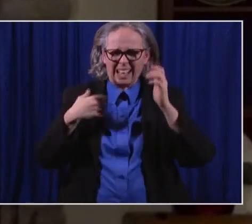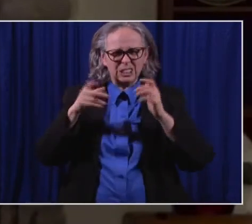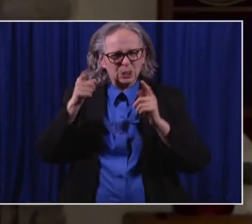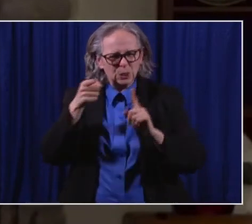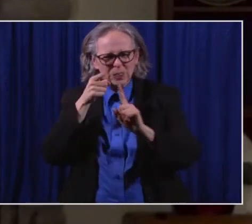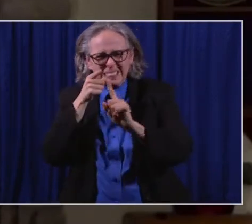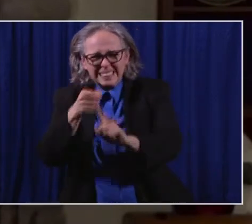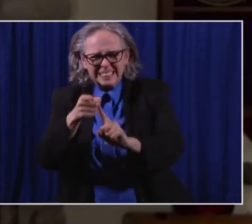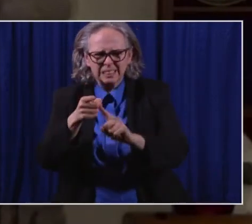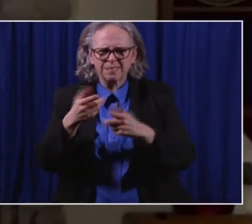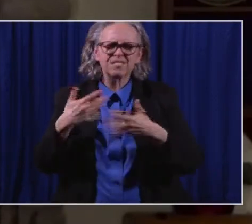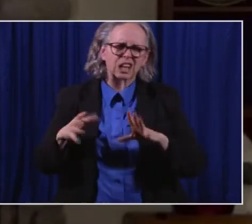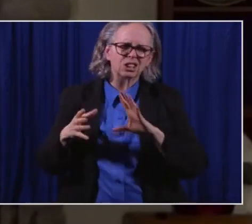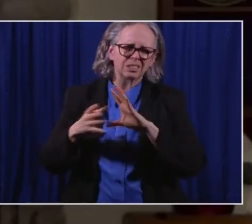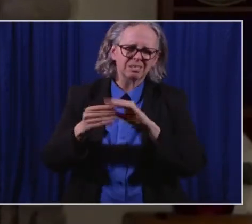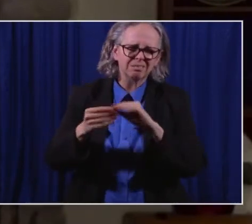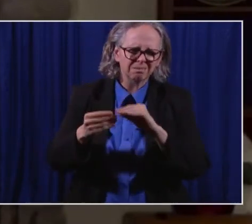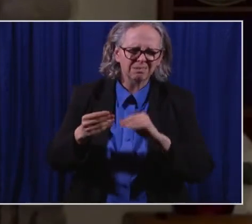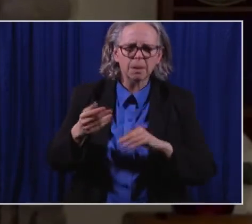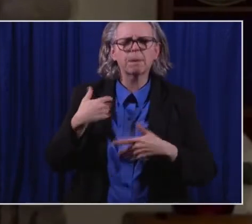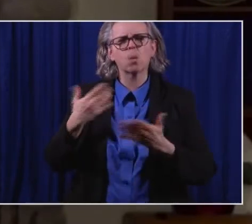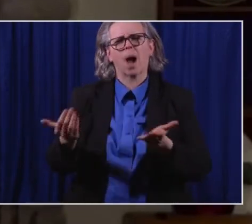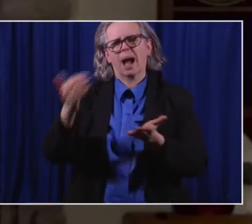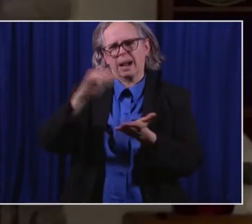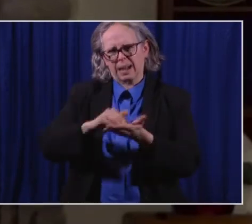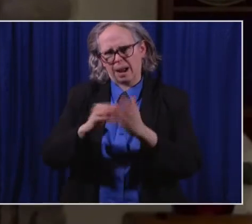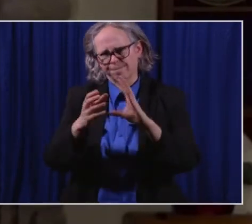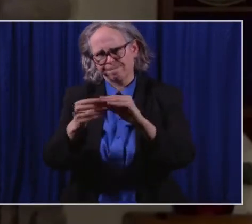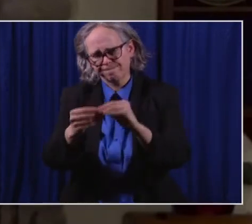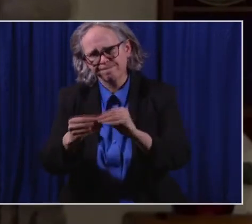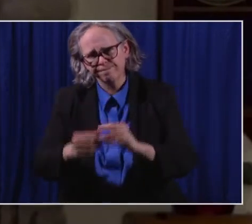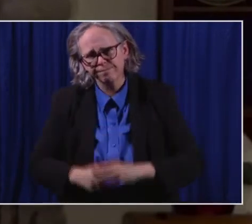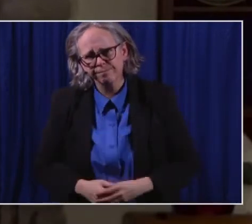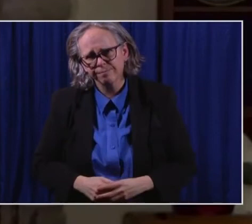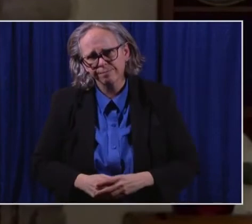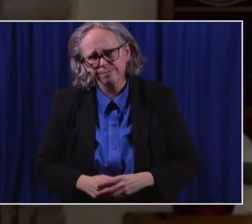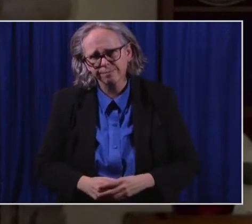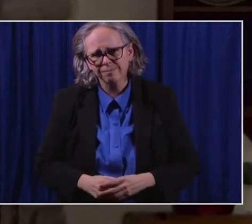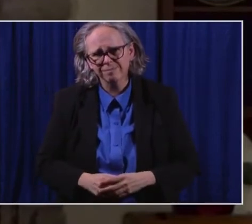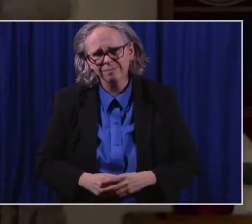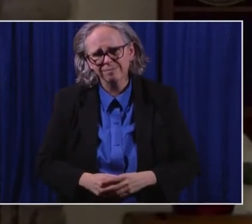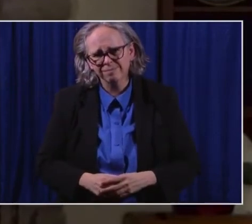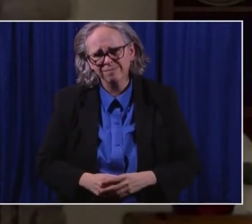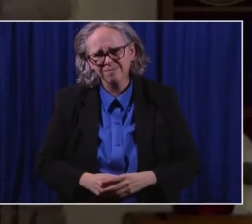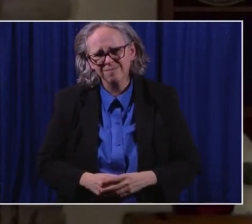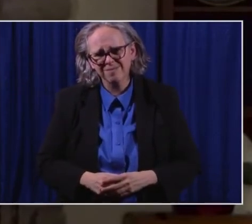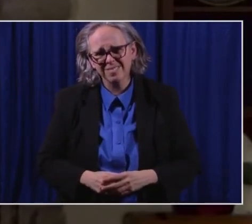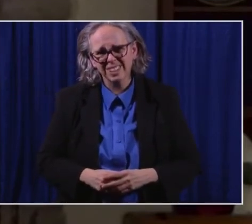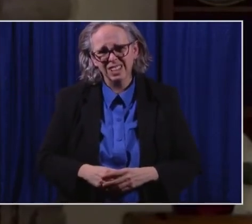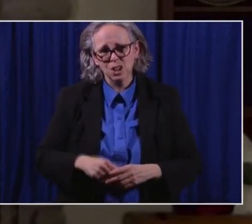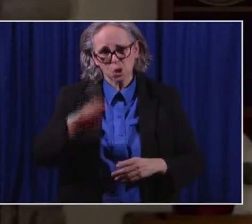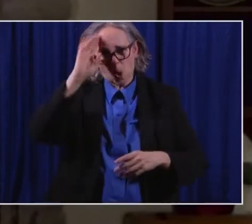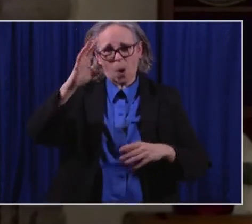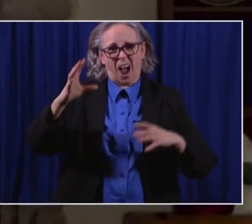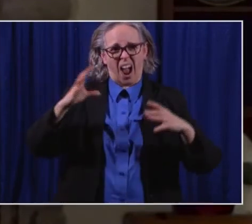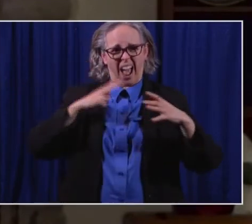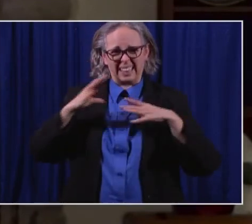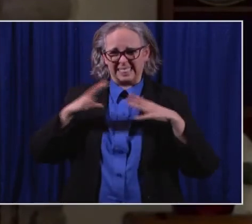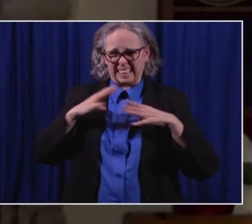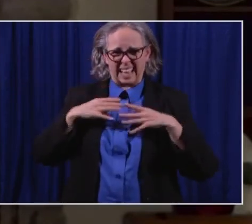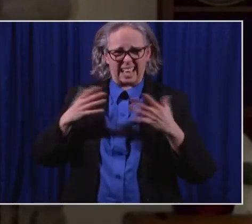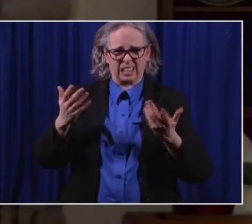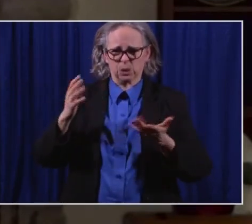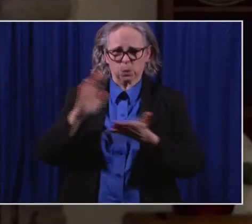last week. Um, and that is this, that as we look forward to heading back to school after the holidays, um,